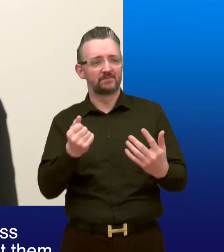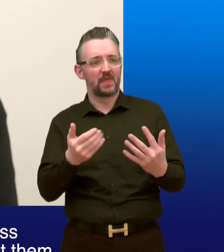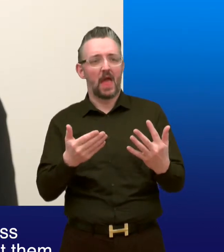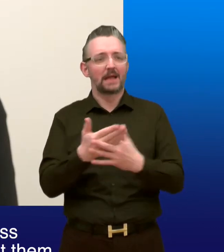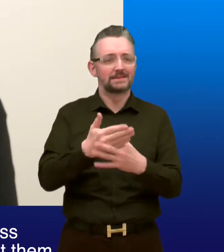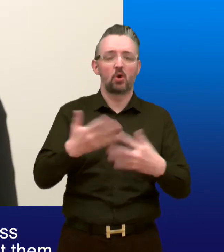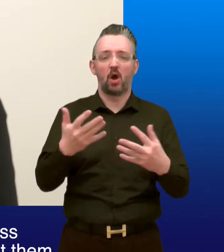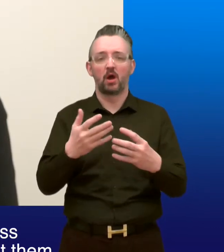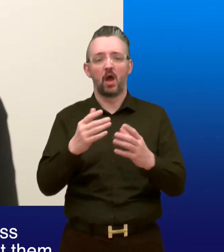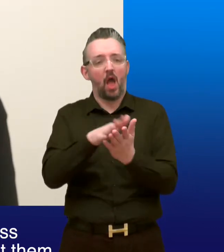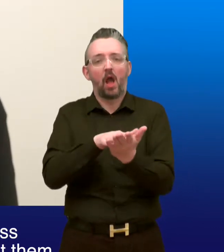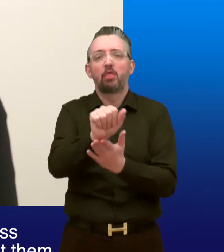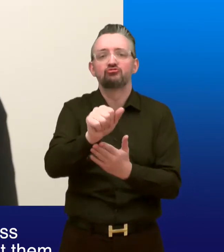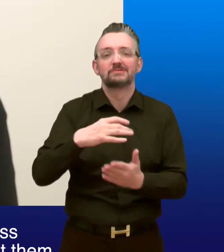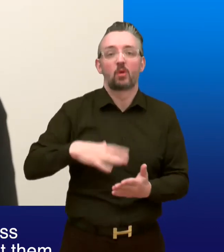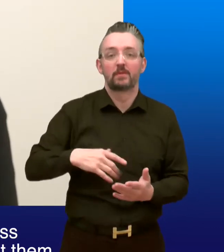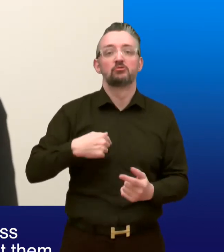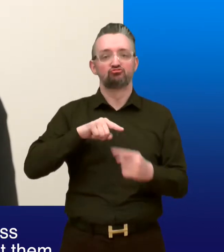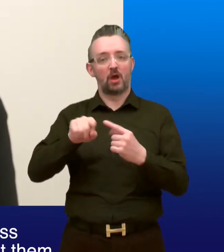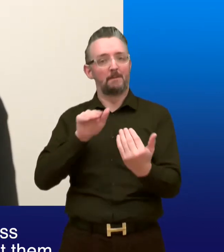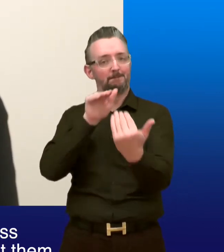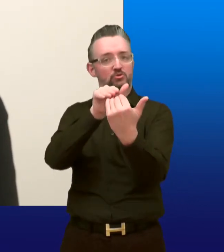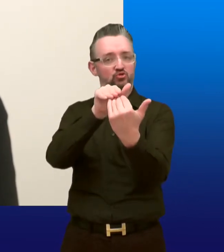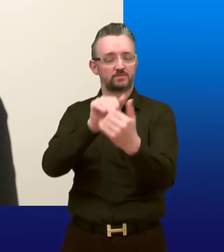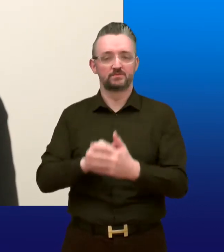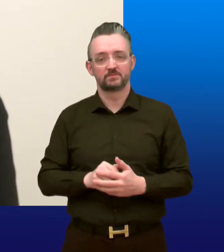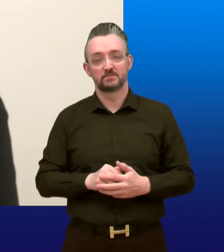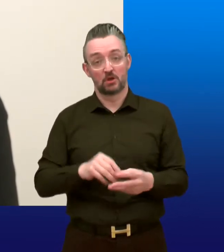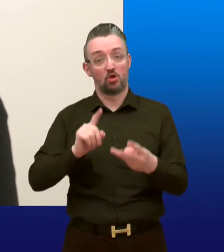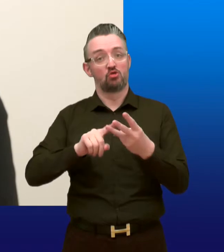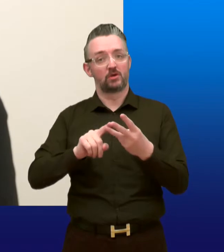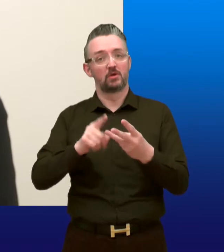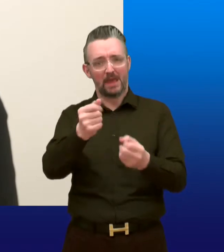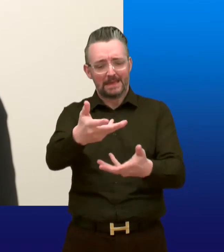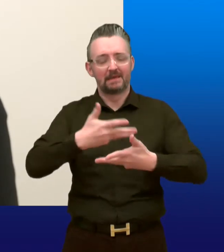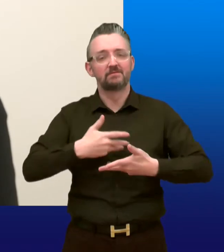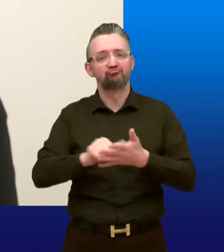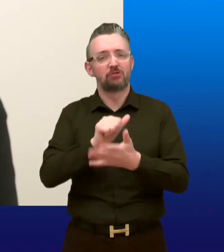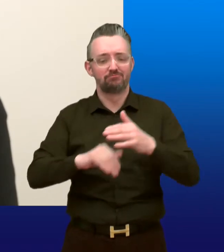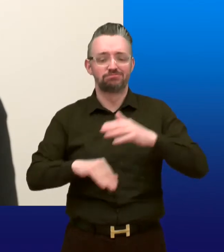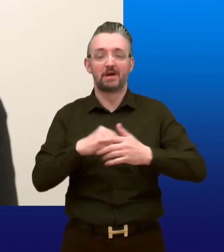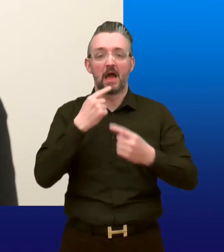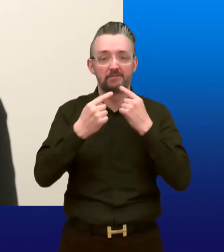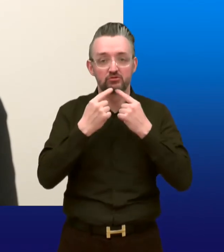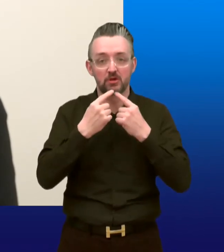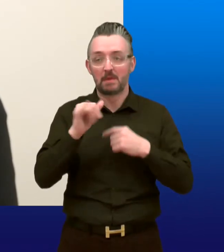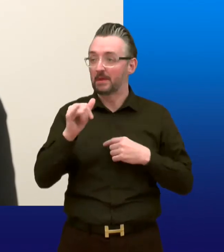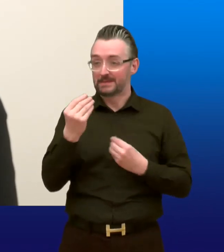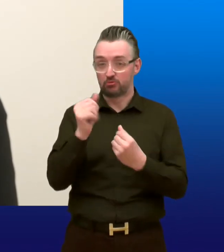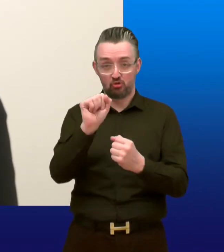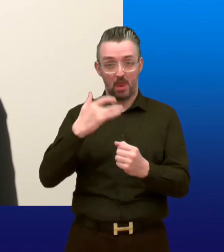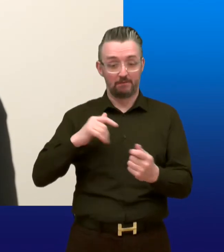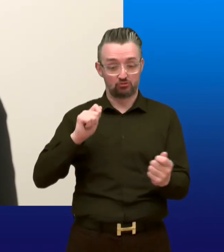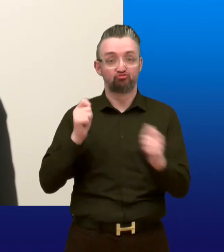access or cultural needs. We'll do our best to meet them. 3. Giving us the information we need to help you and telling us